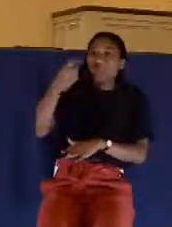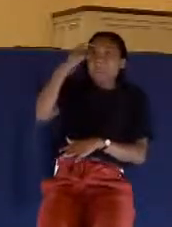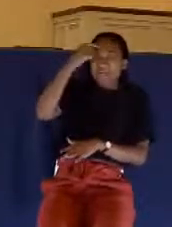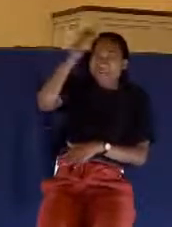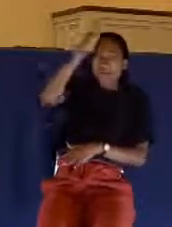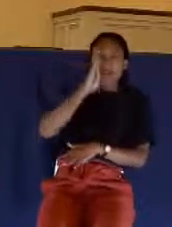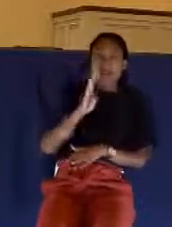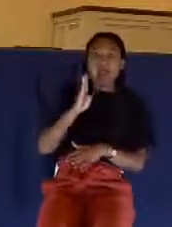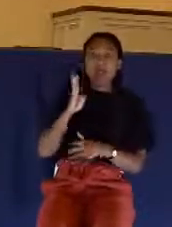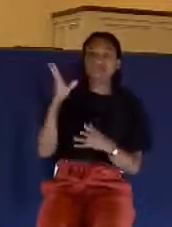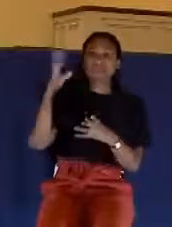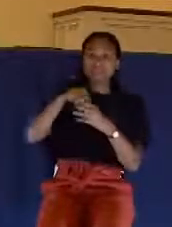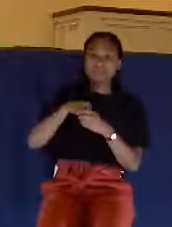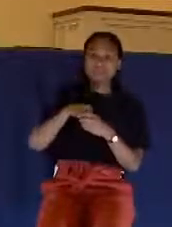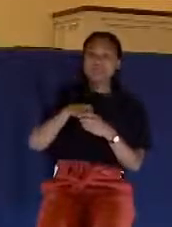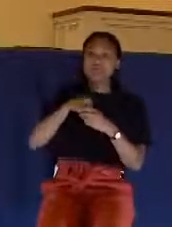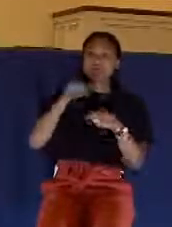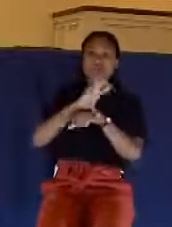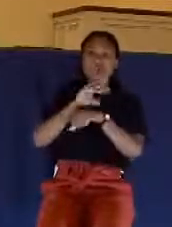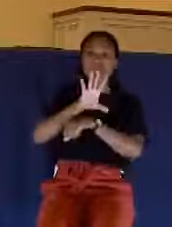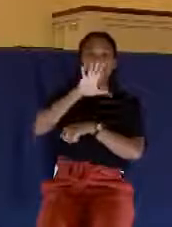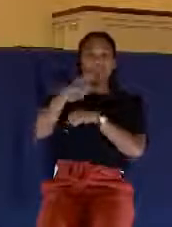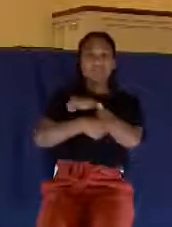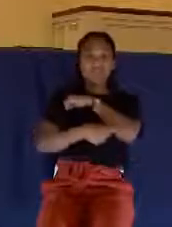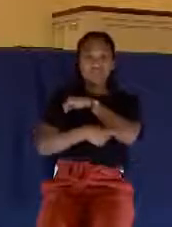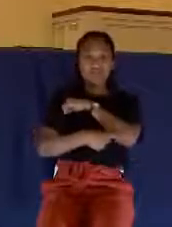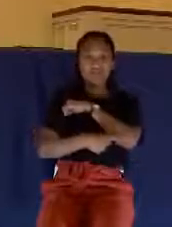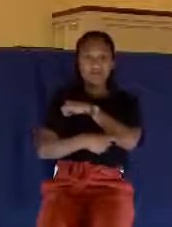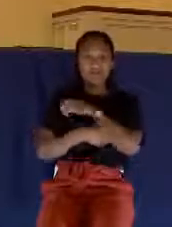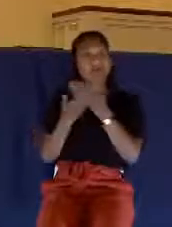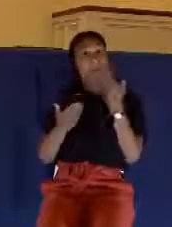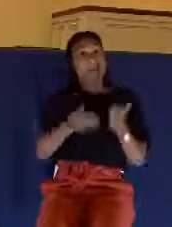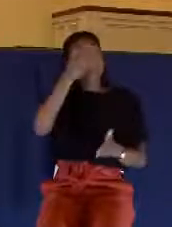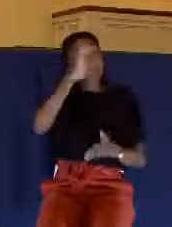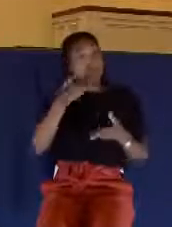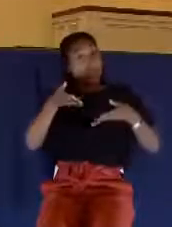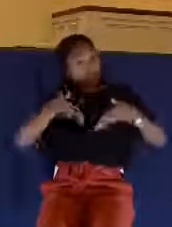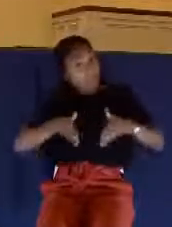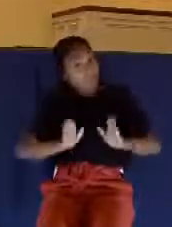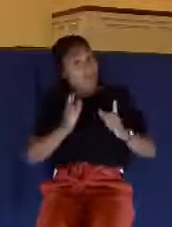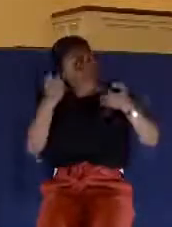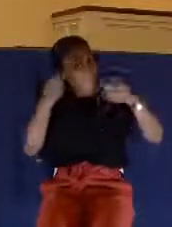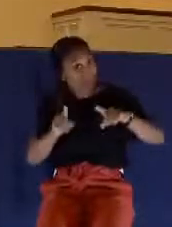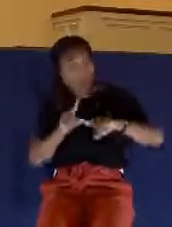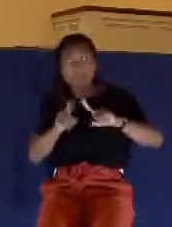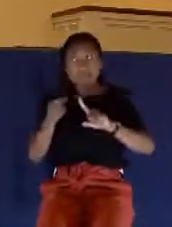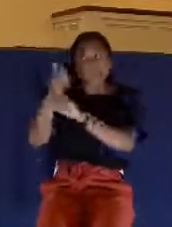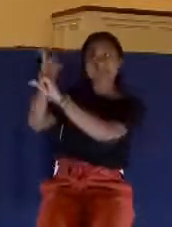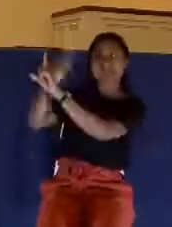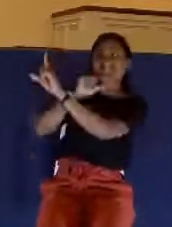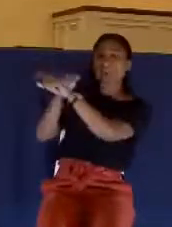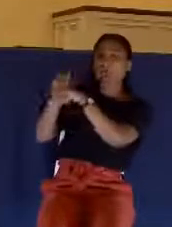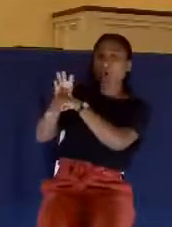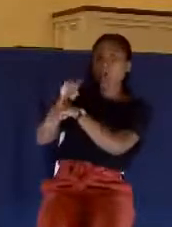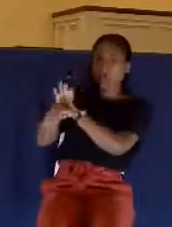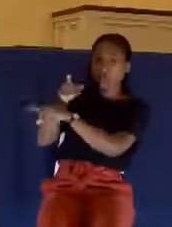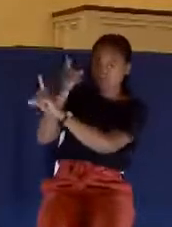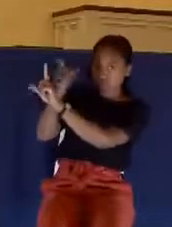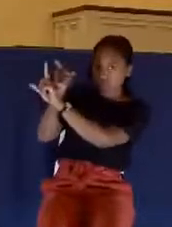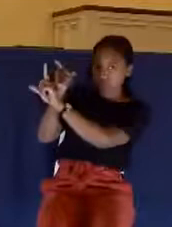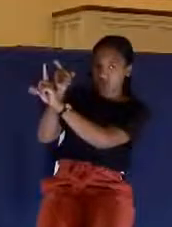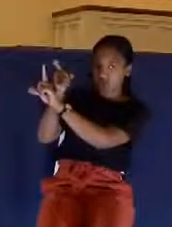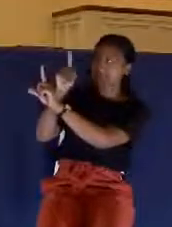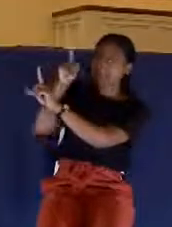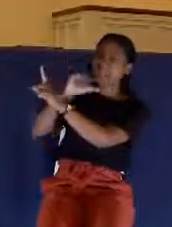temptation, all right? He may allow it, but he's not the cause of it. He's not the